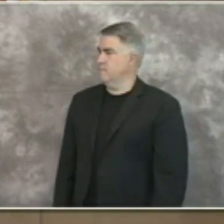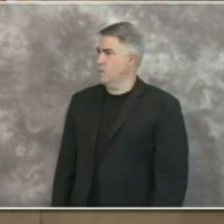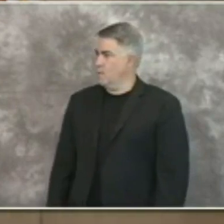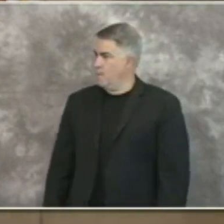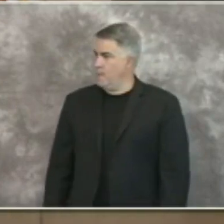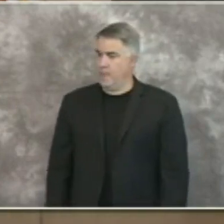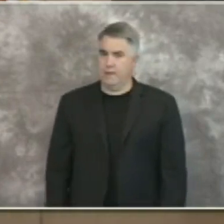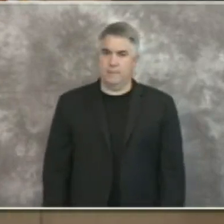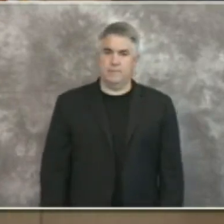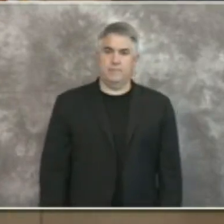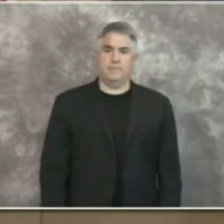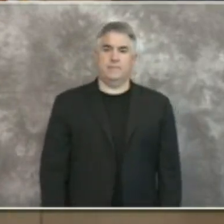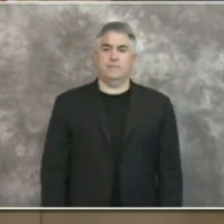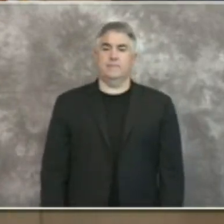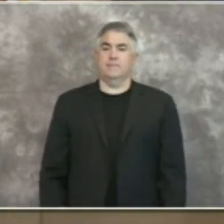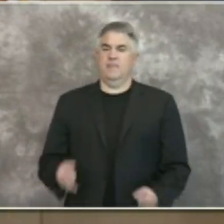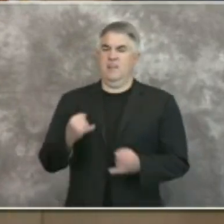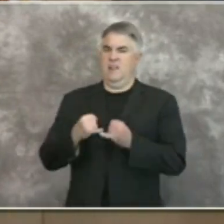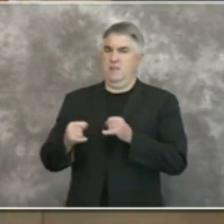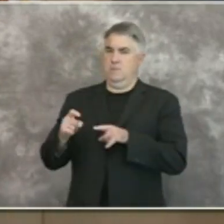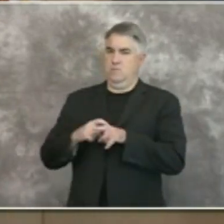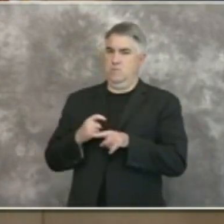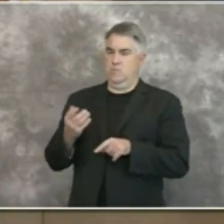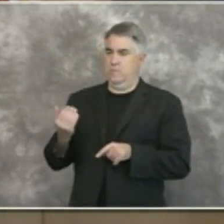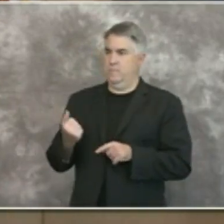okay let's go to our last call-in question